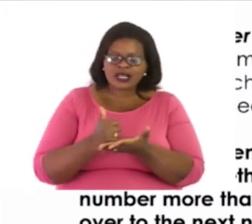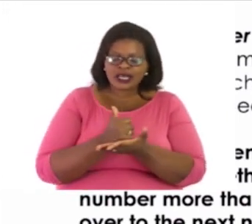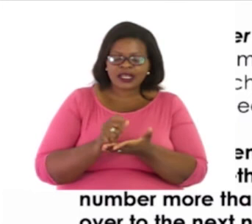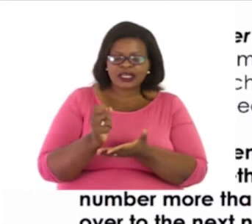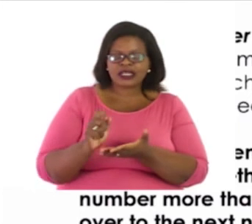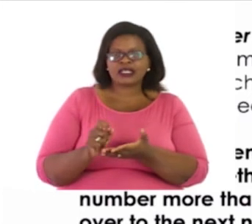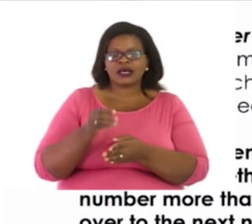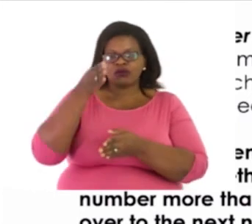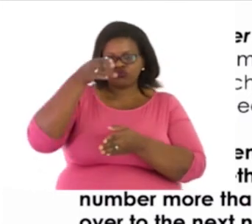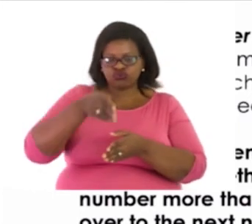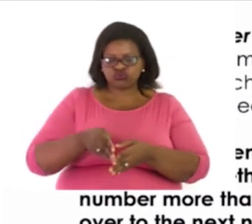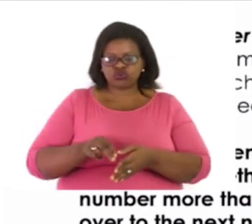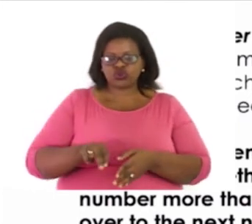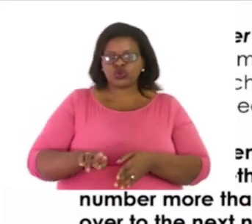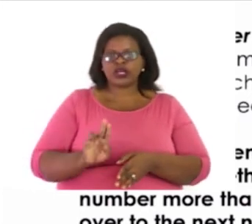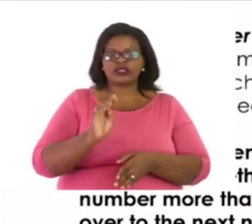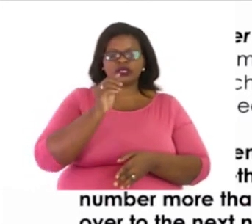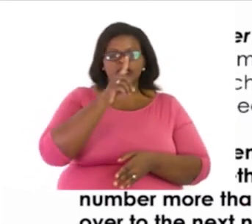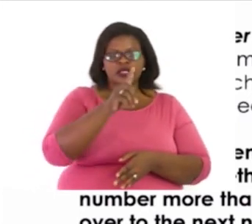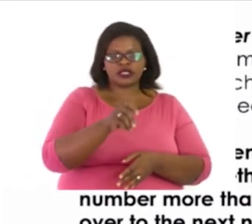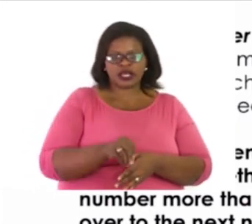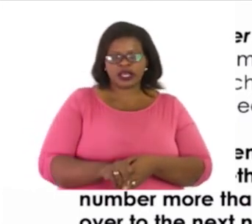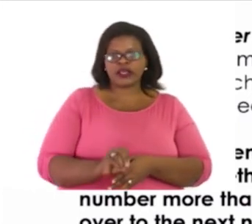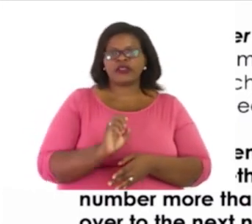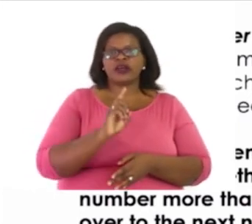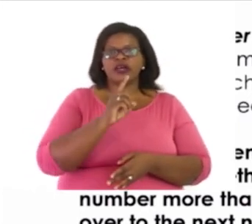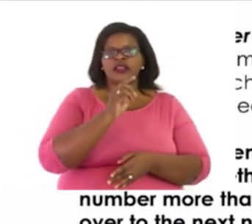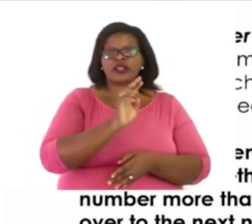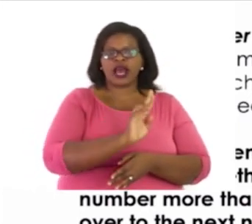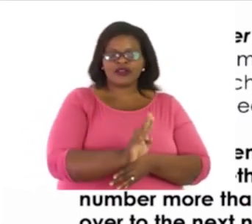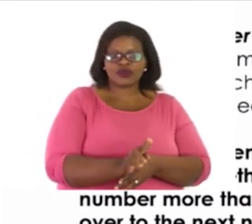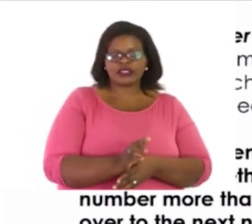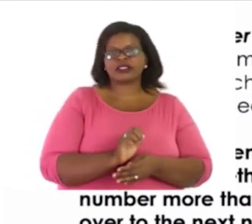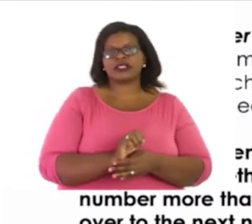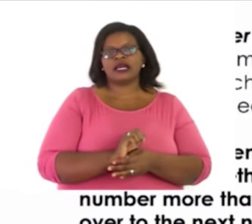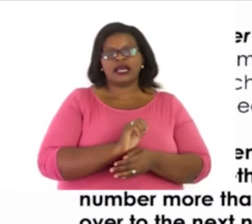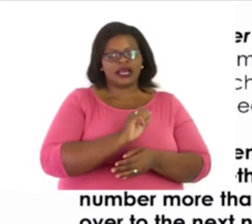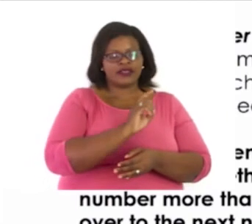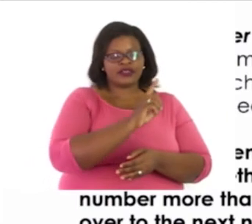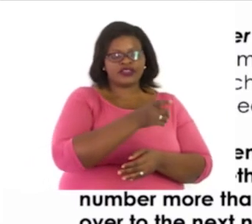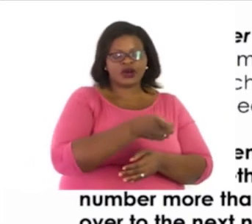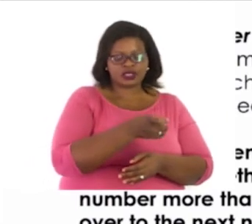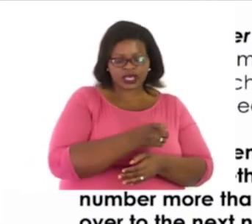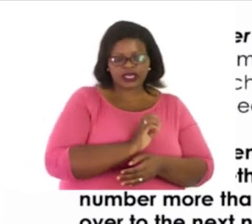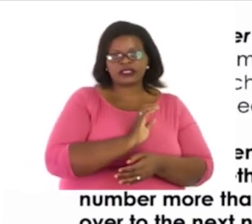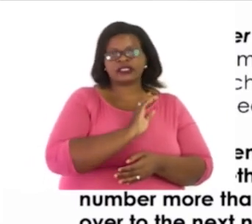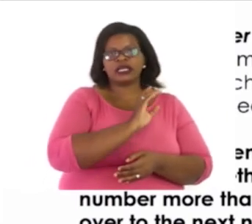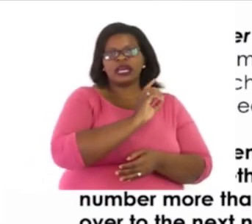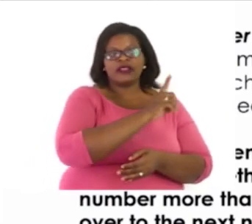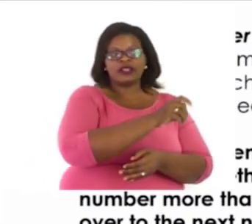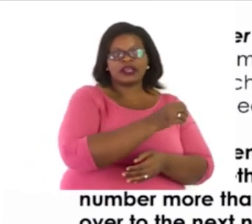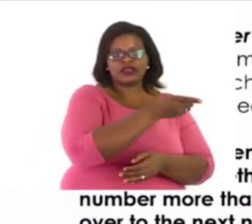Units under units. Tens under tens. Hundred under hundreds. Thousands under thousands. And ten thousands